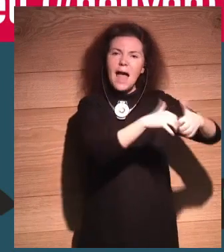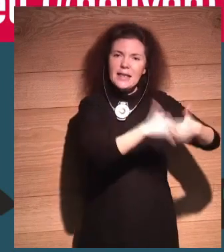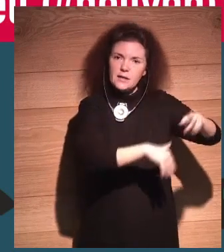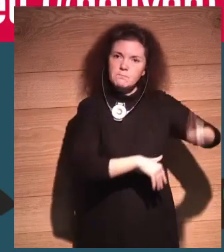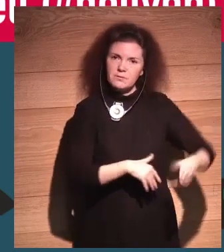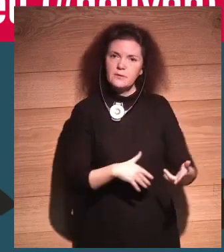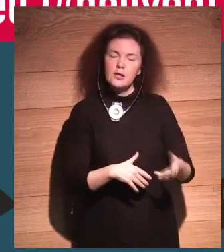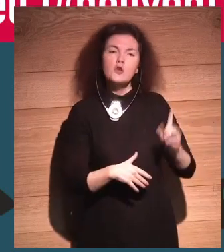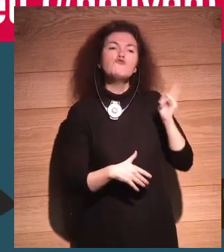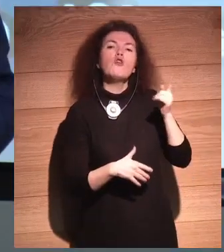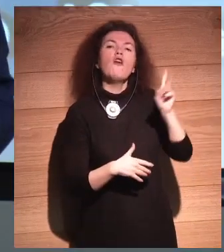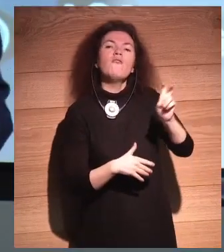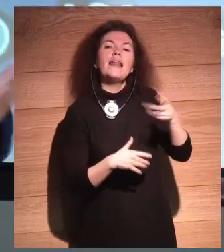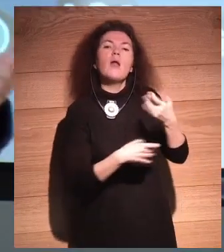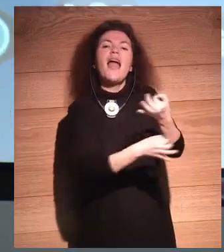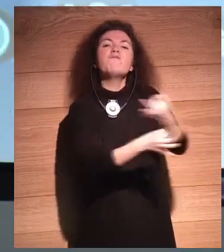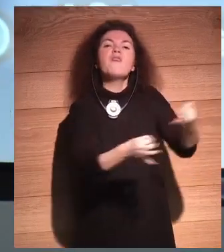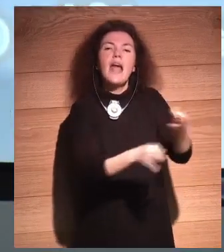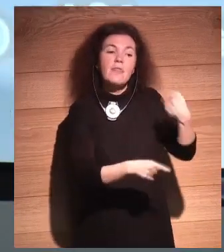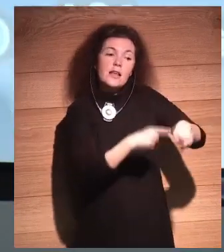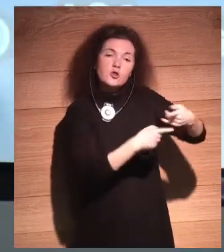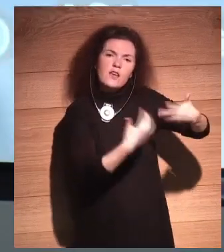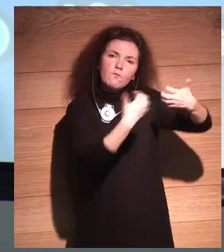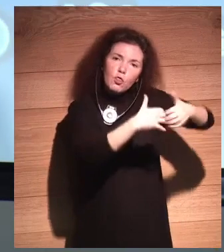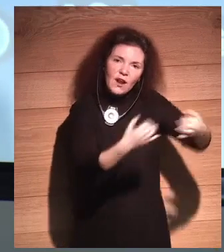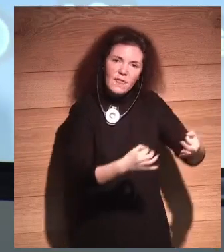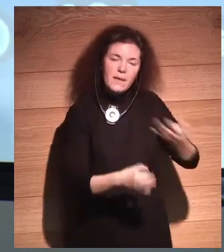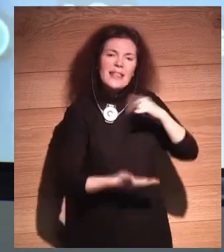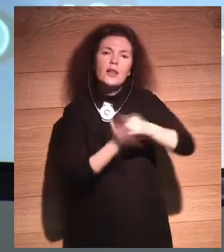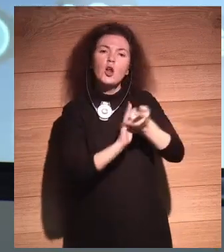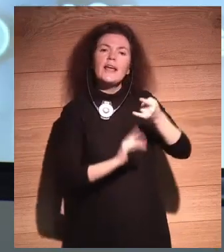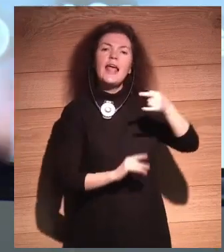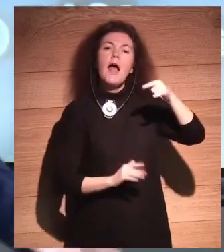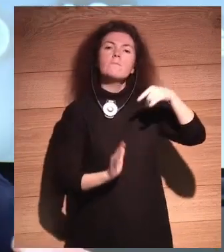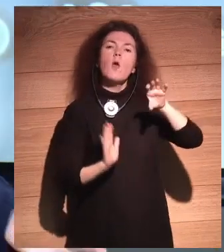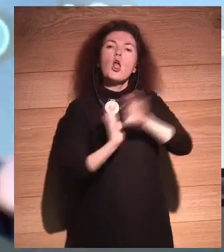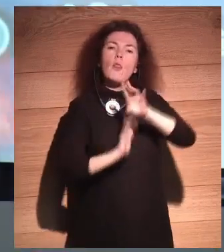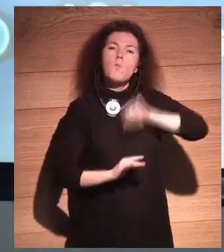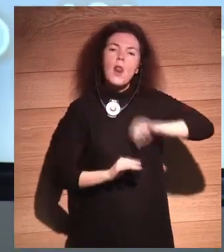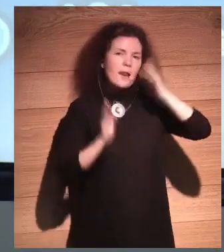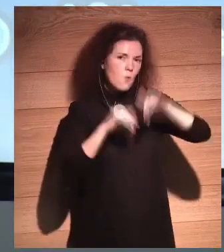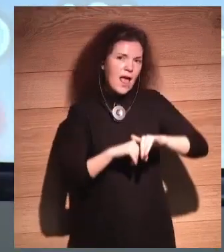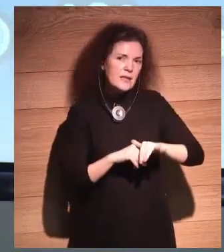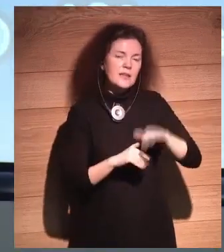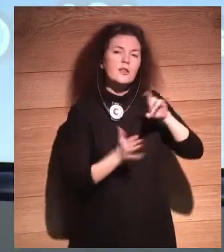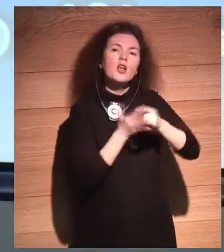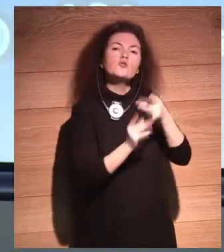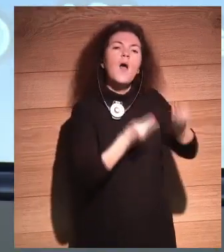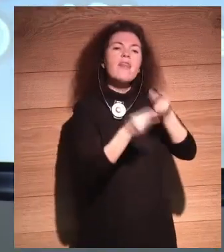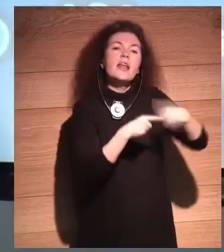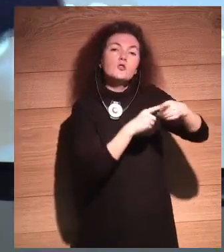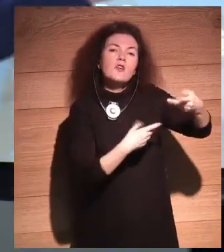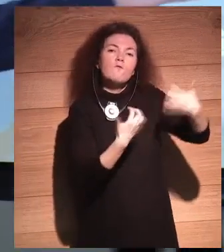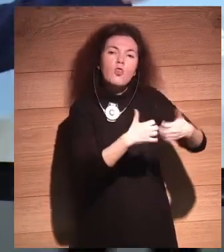work. Technology does not have any moral code or it just makes things work. And if the mission is